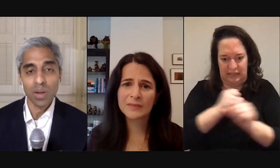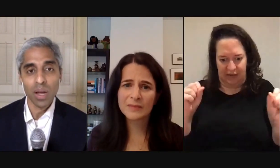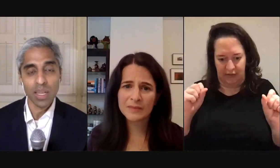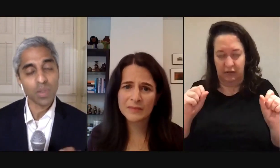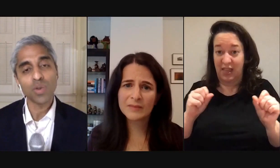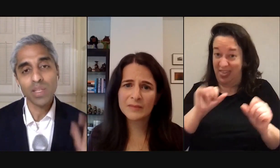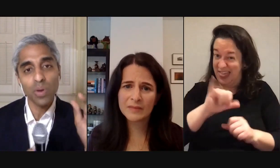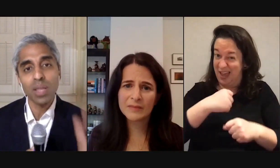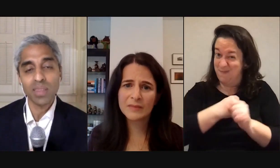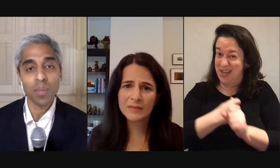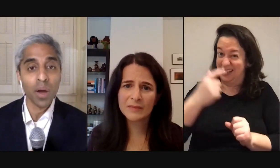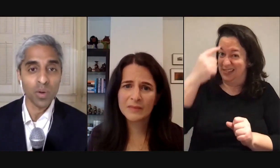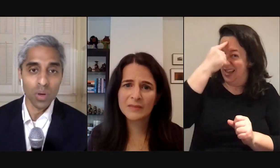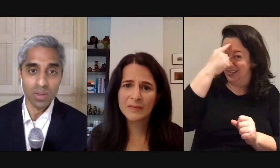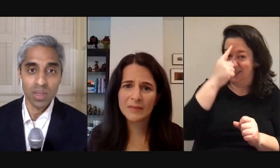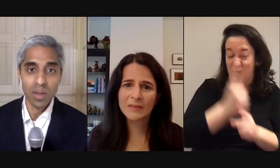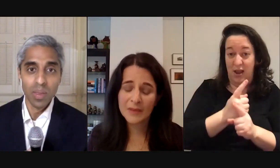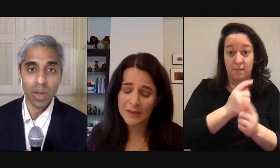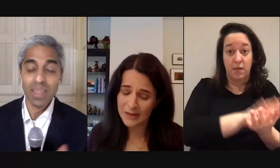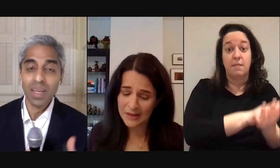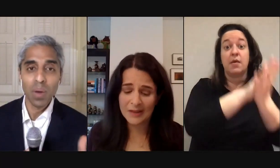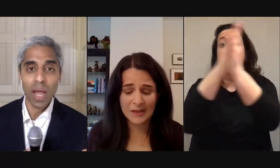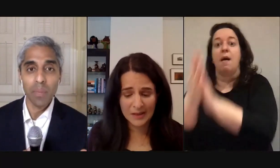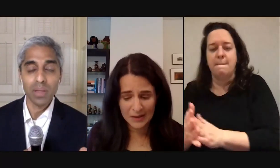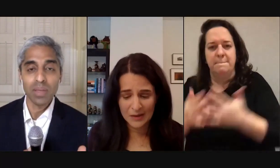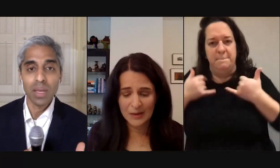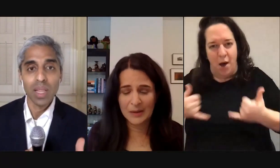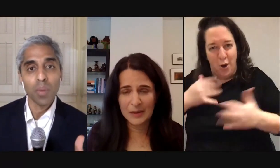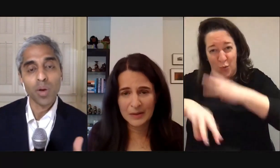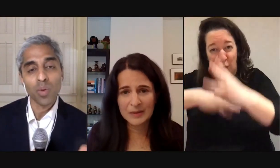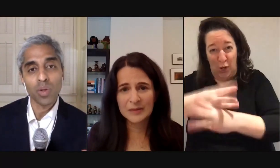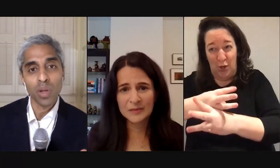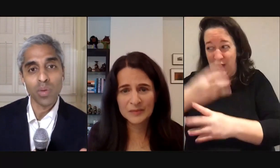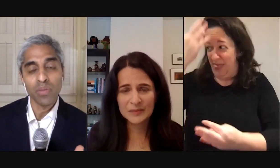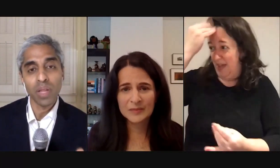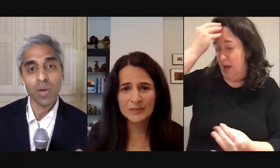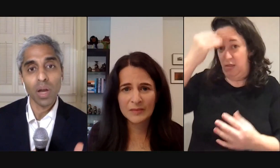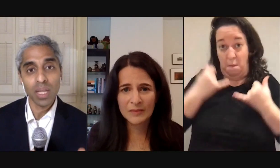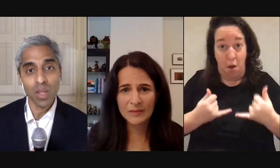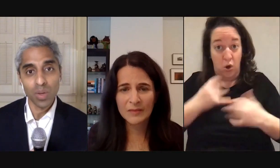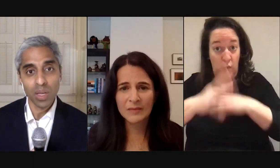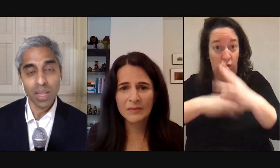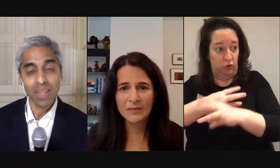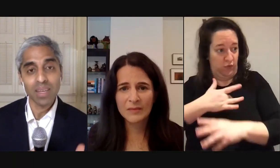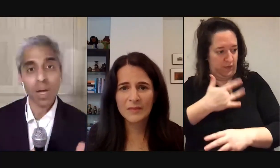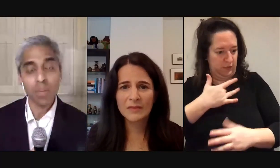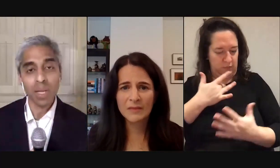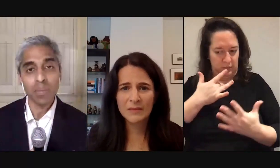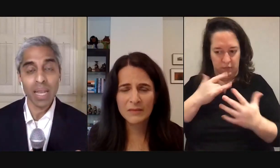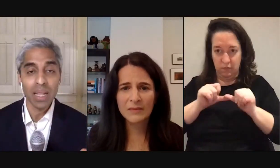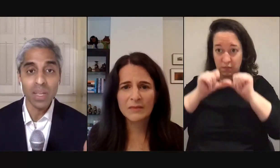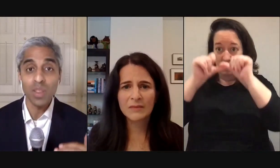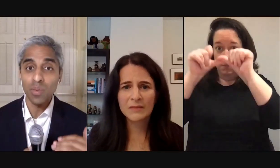evolutionary context but transport that to the modern world right and think about what happens in the modern world where you are feeling chronically lonely and that's